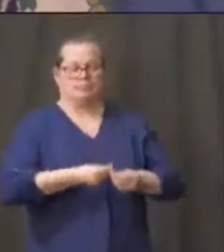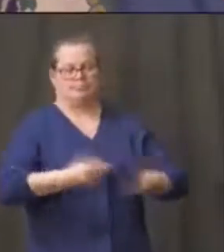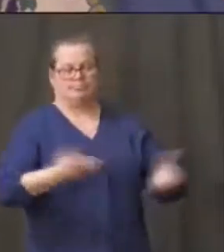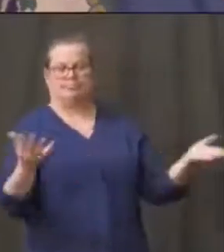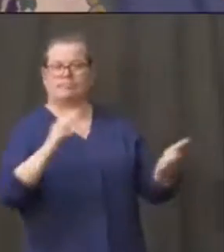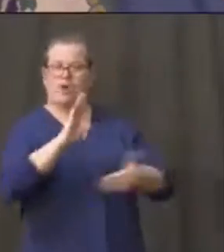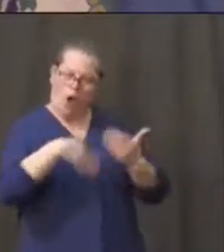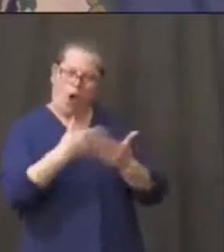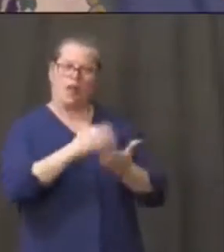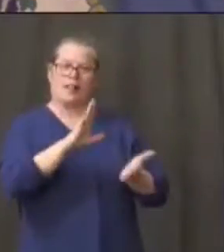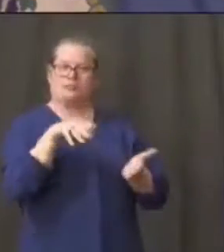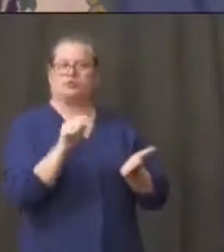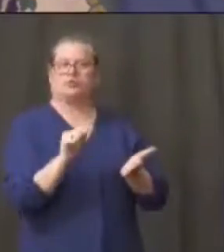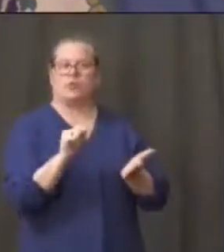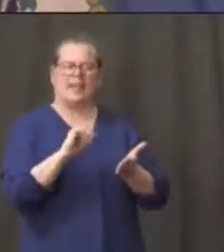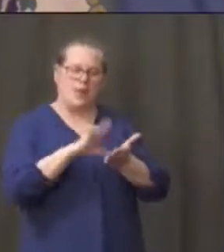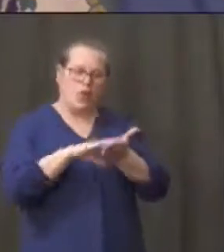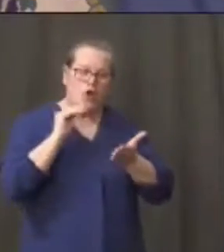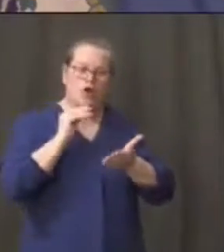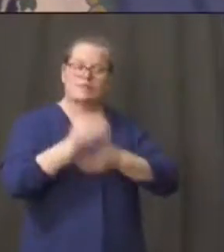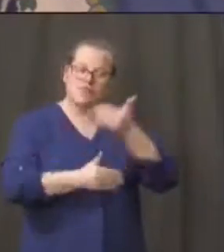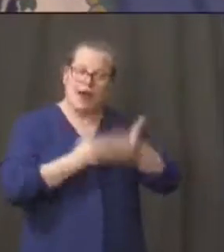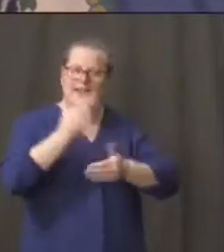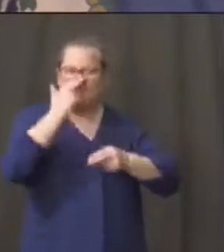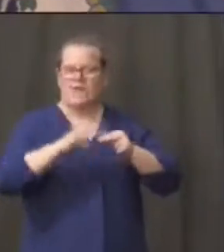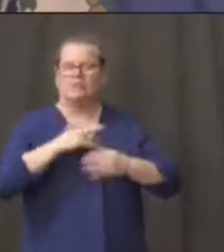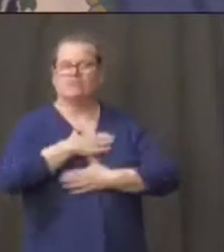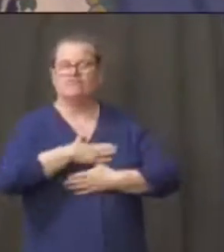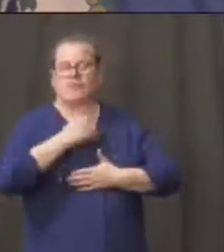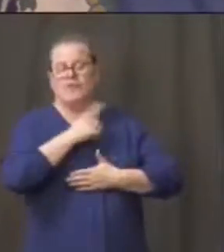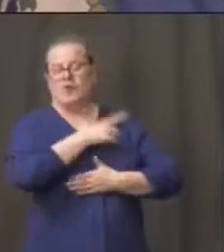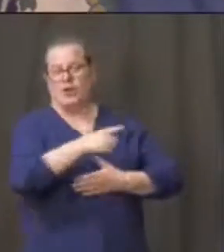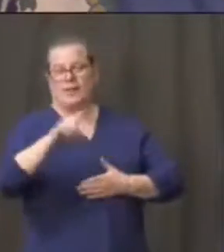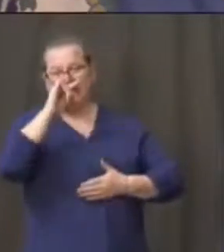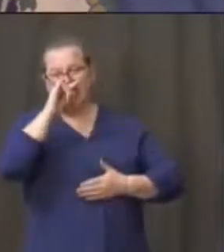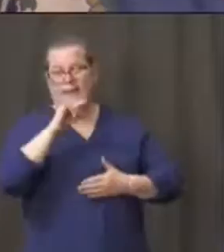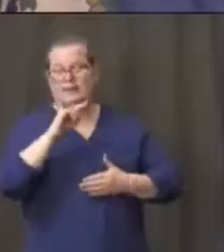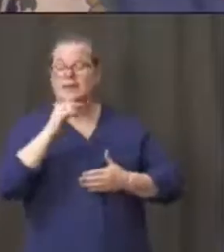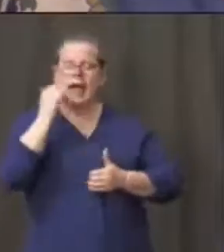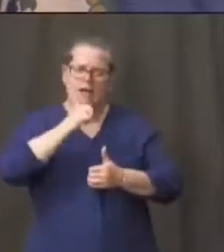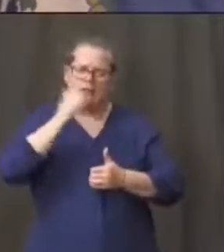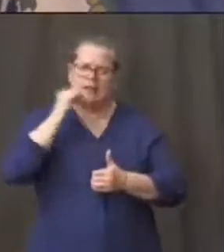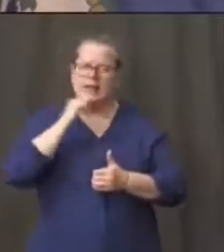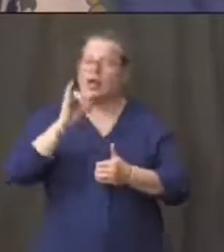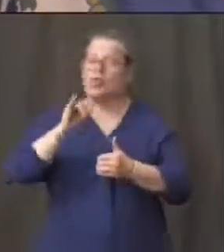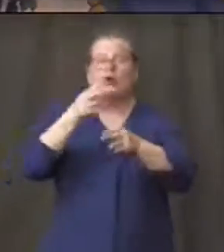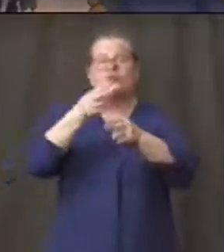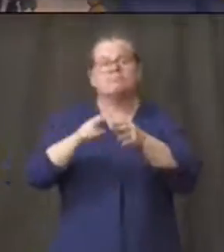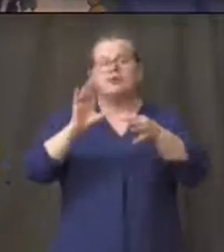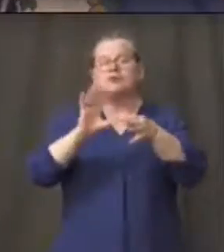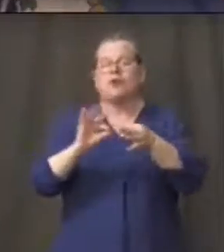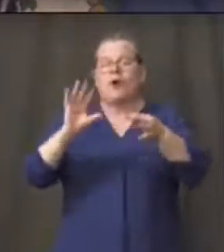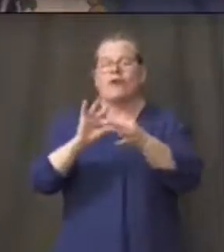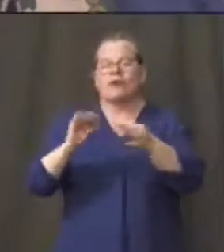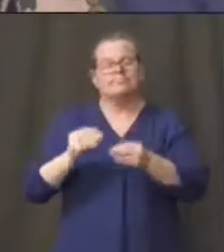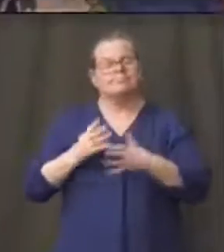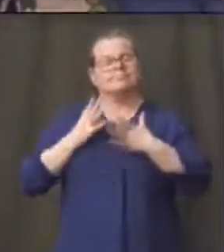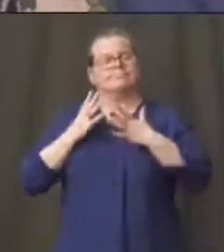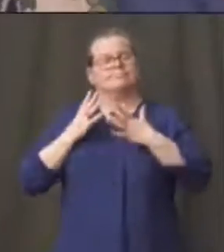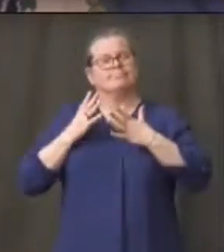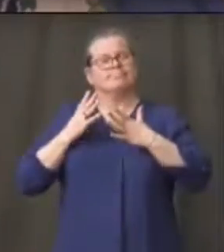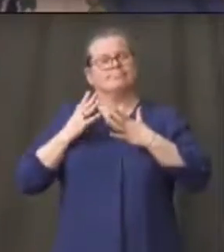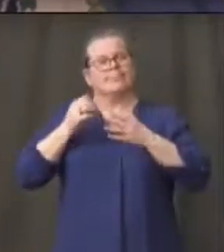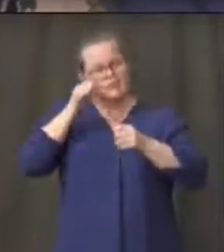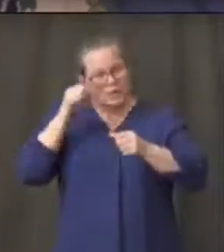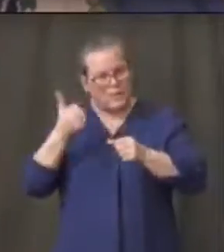and a uh and a fun thing for these kids to do and every day i'm inspired by a little story like that that reminds people um stay